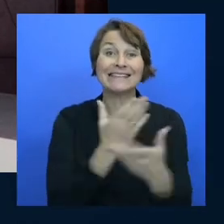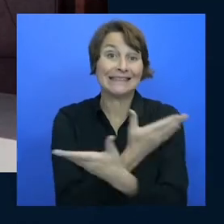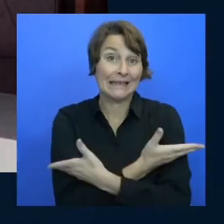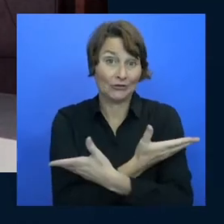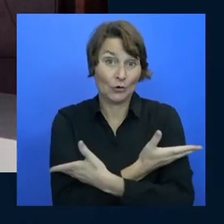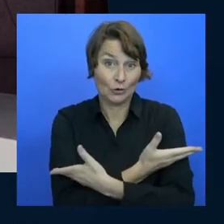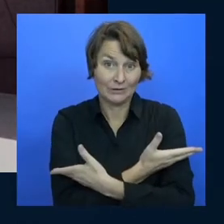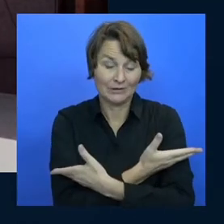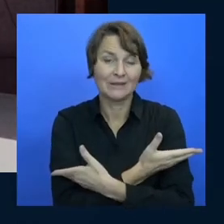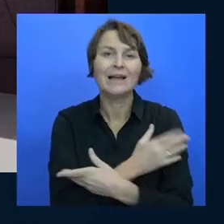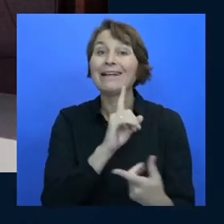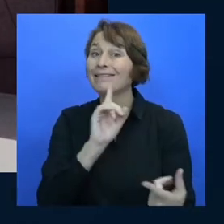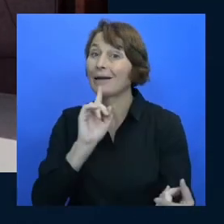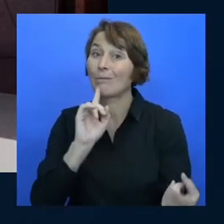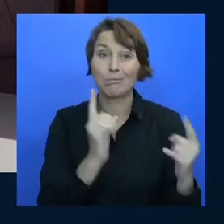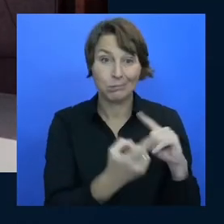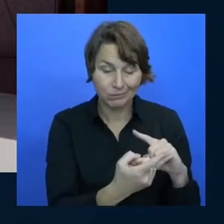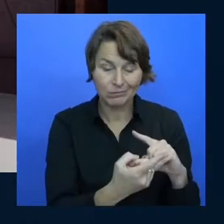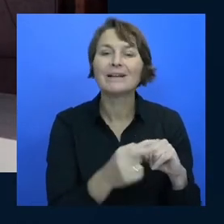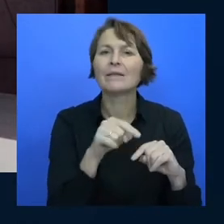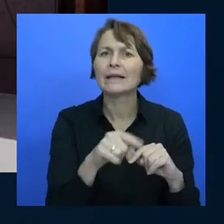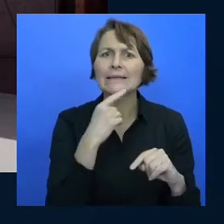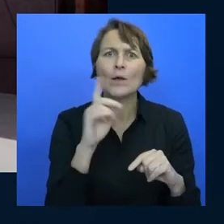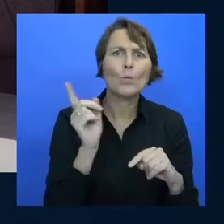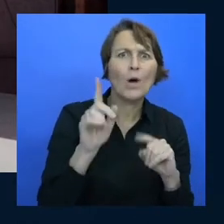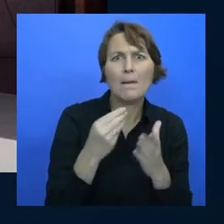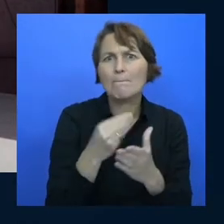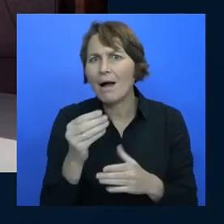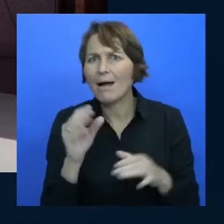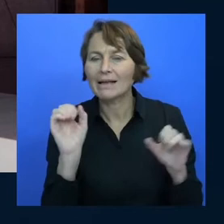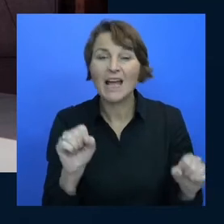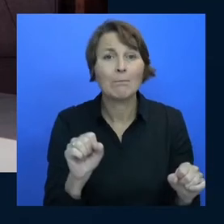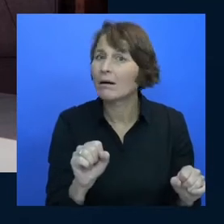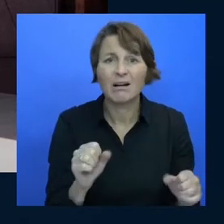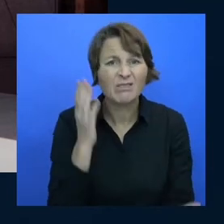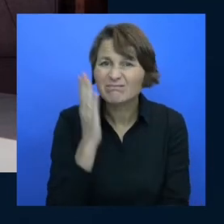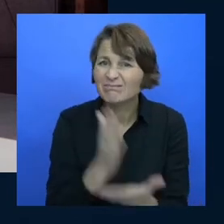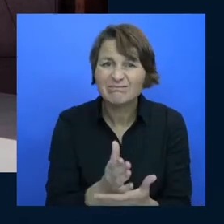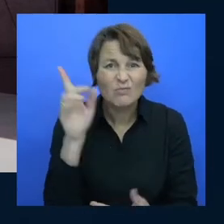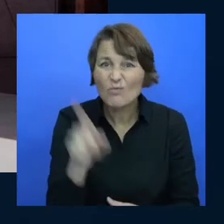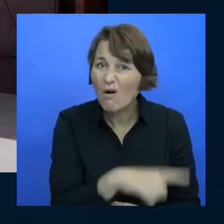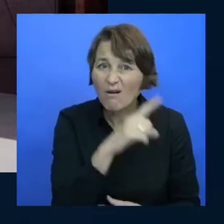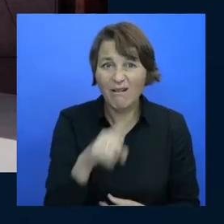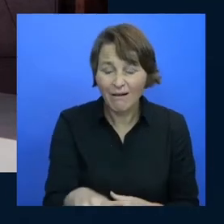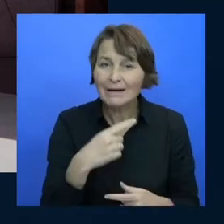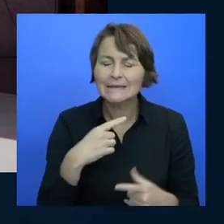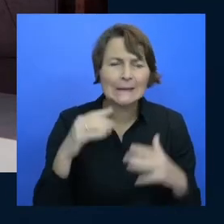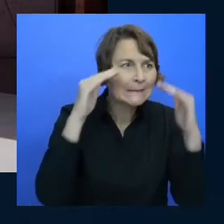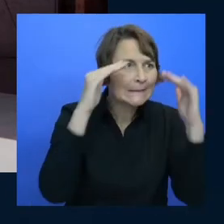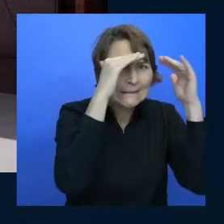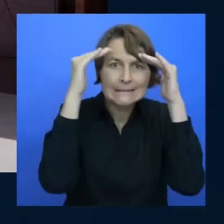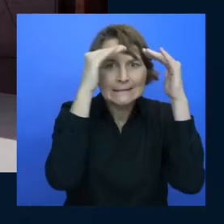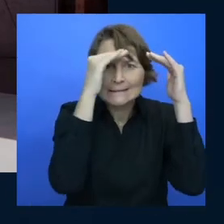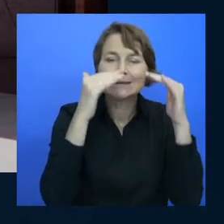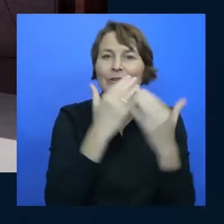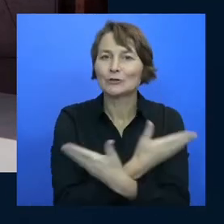t-shirt spam bots that are trying to sell knockoff versions of these t-shirts so when you do go and search for a shirt make sure that you find